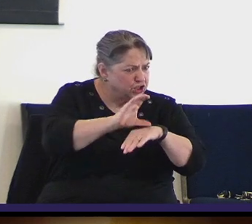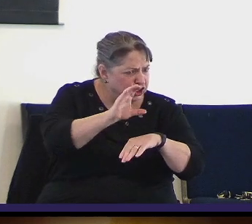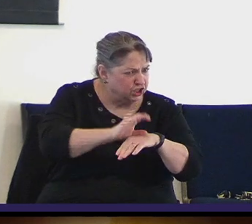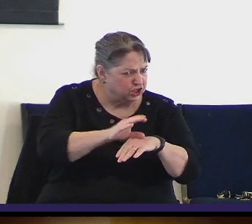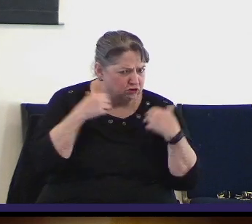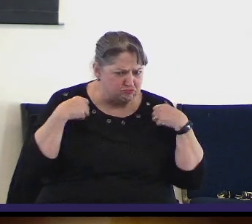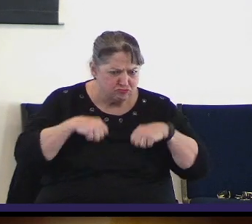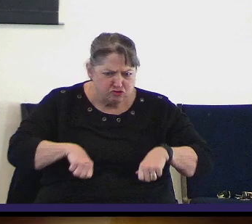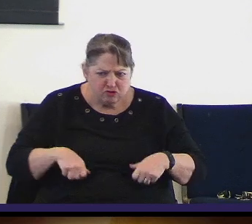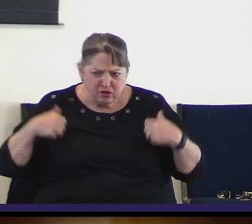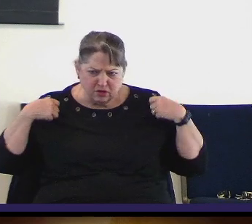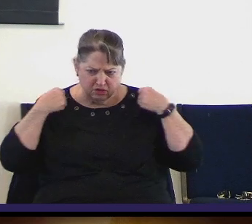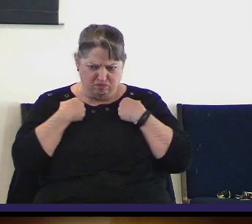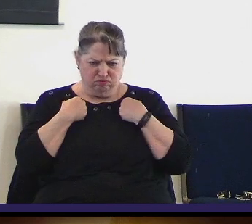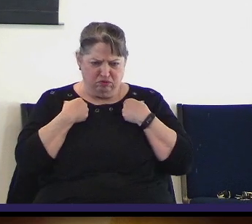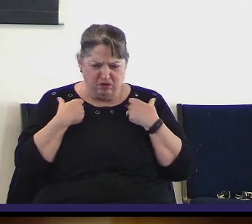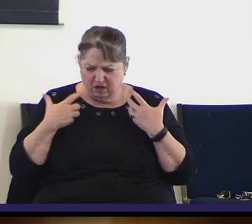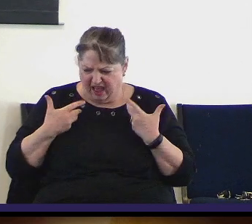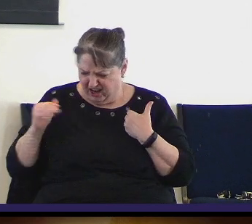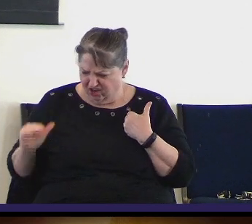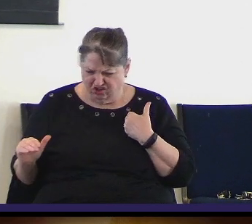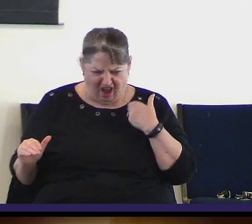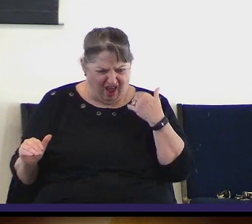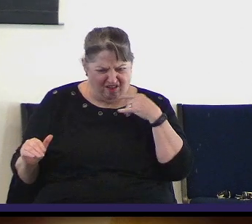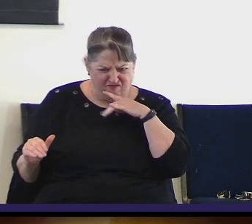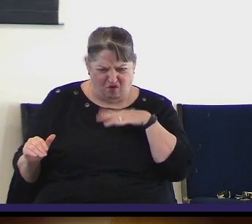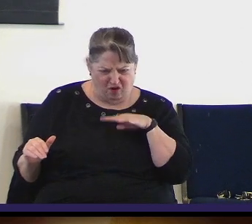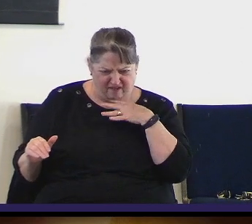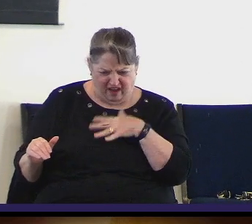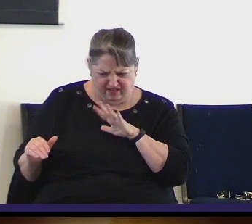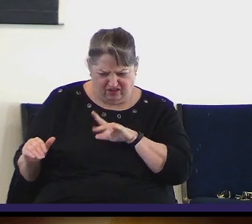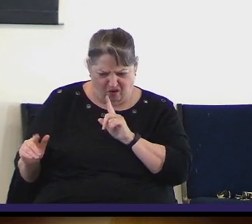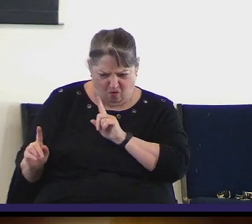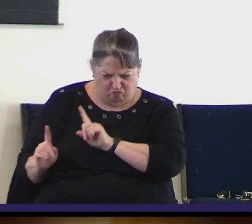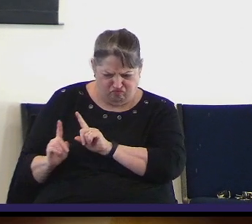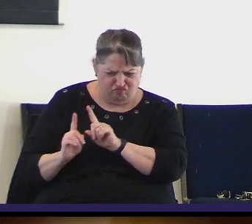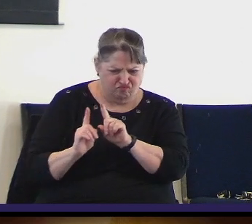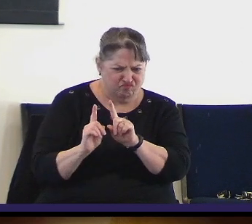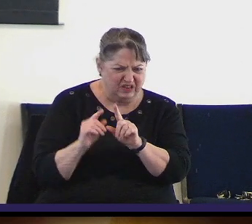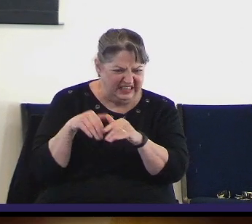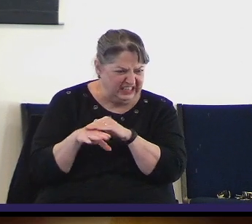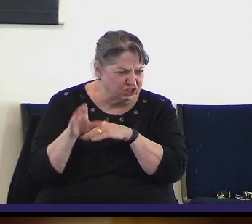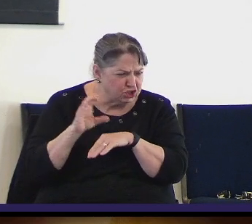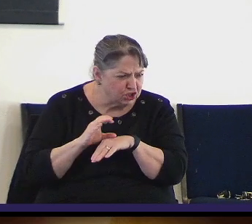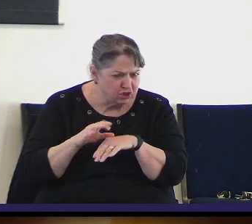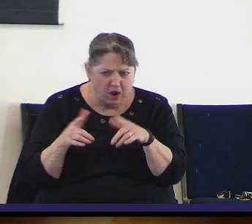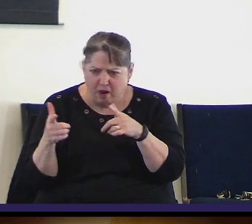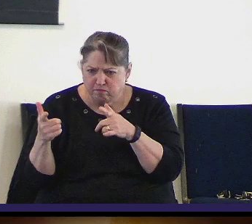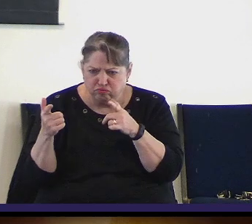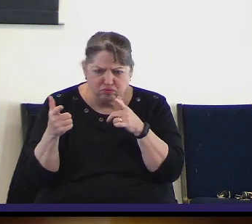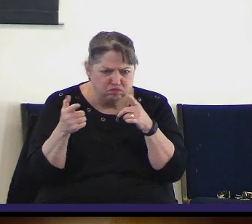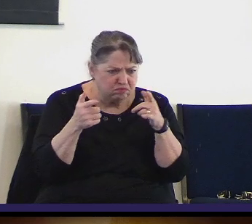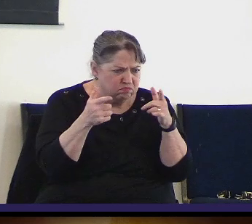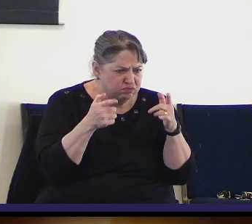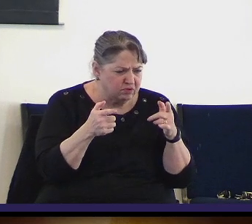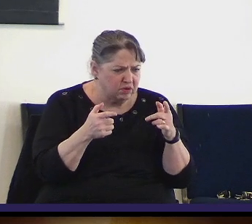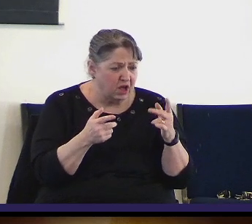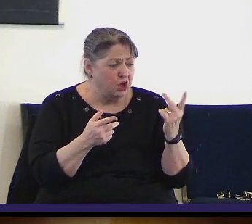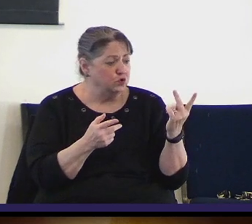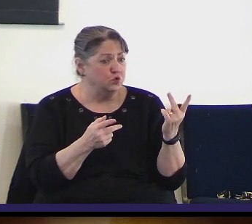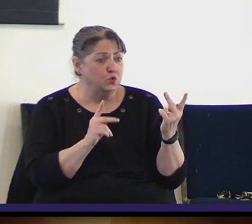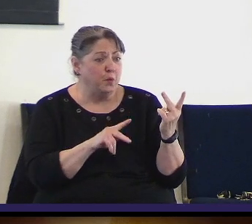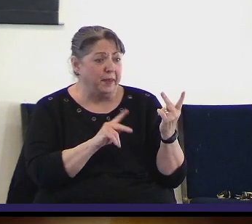and was accompanied by a small child, approximately four to five years old, Finner said. Police said that two people were injured,